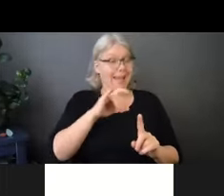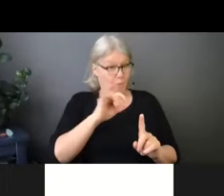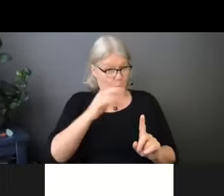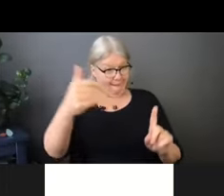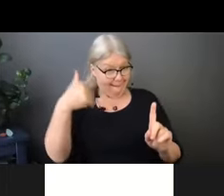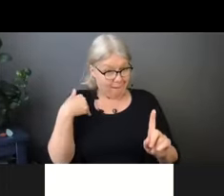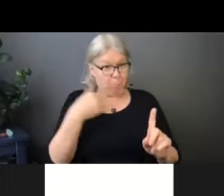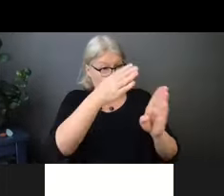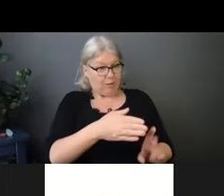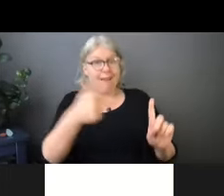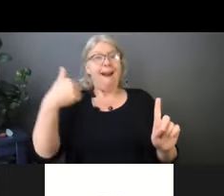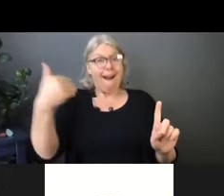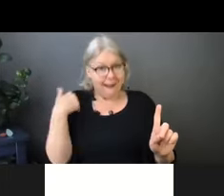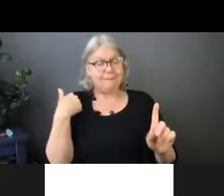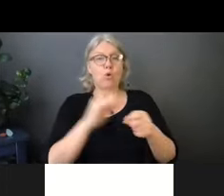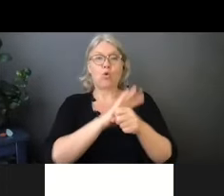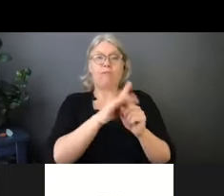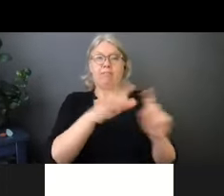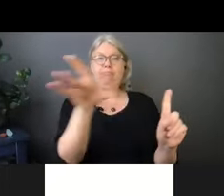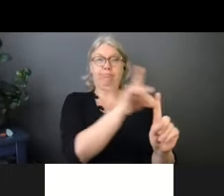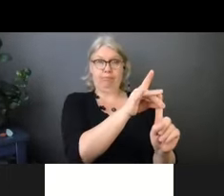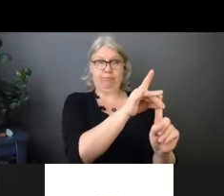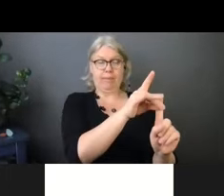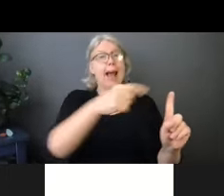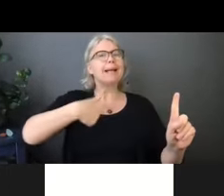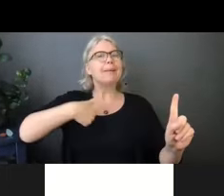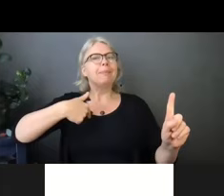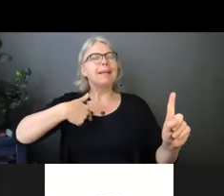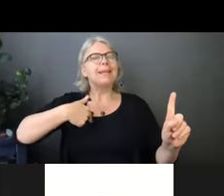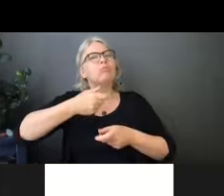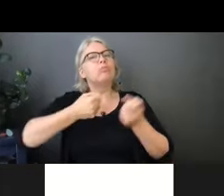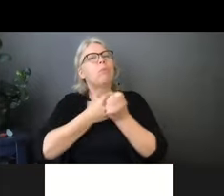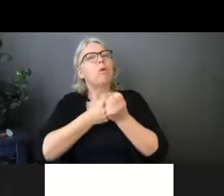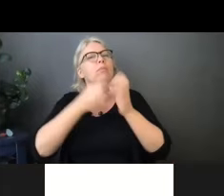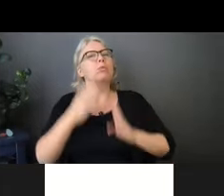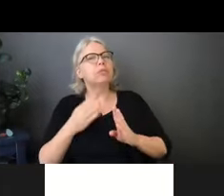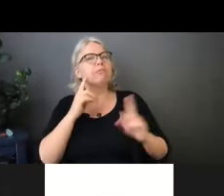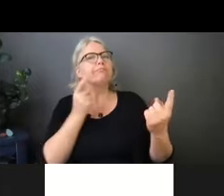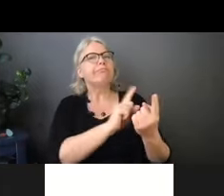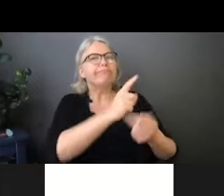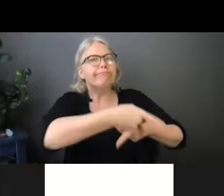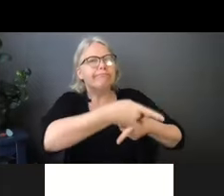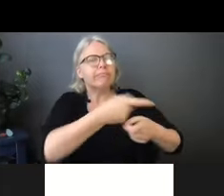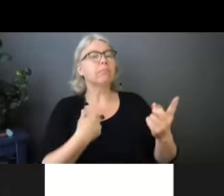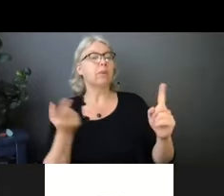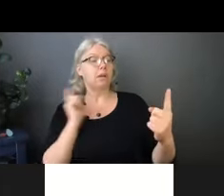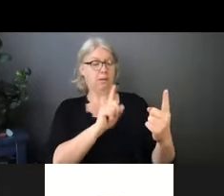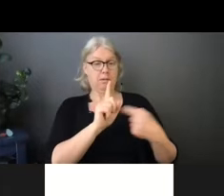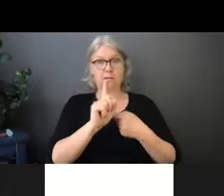COVID and I am coming as a care support person, I would have to have a glove, gown,